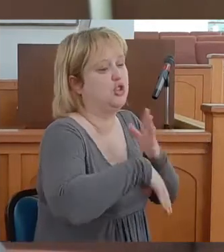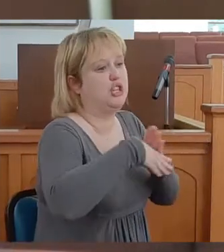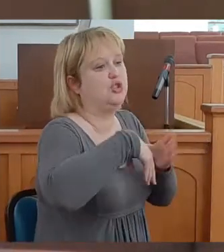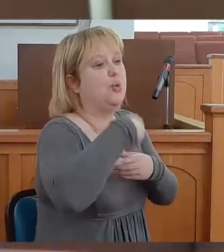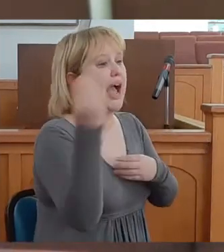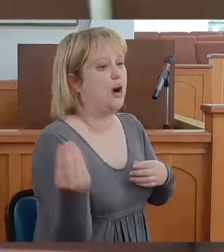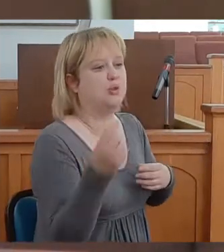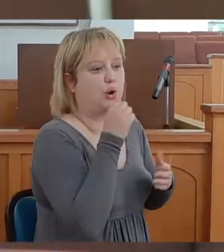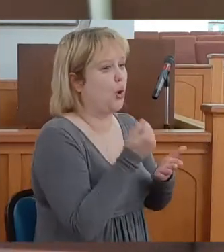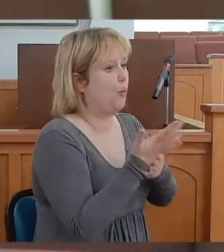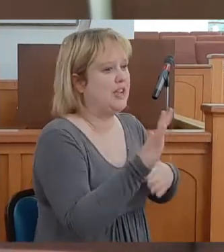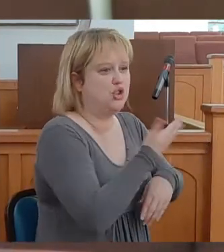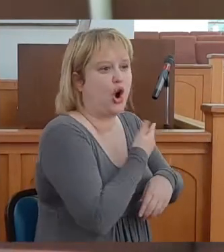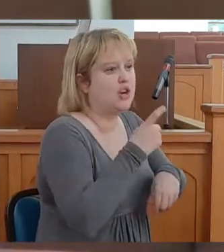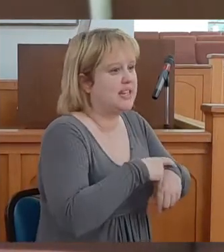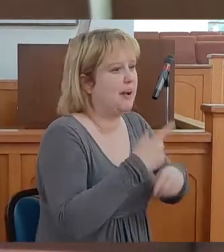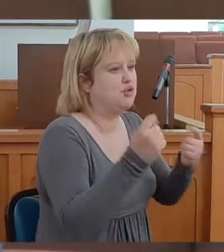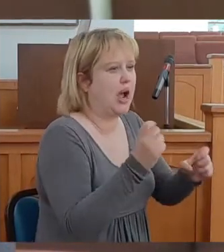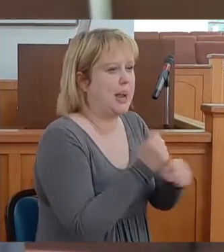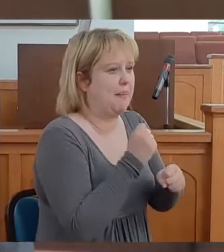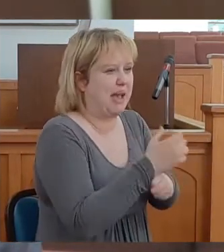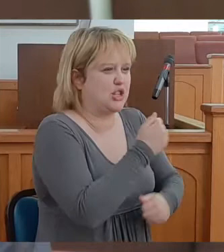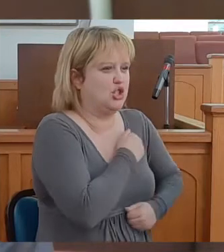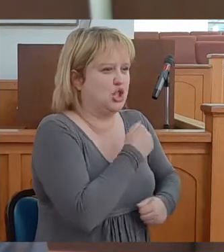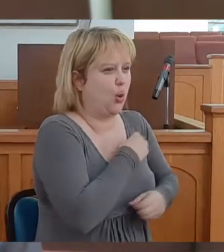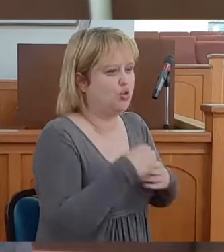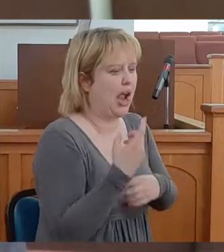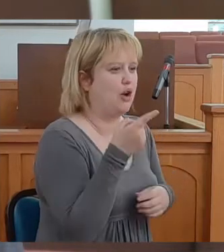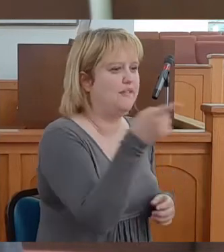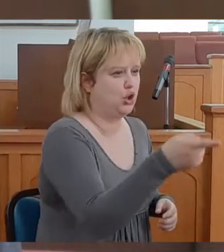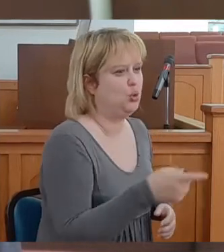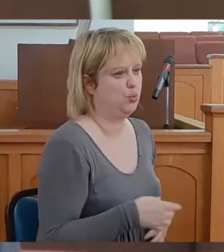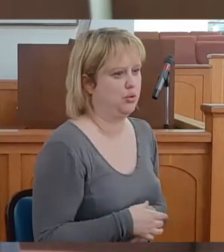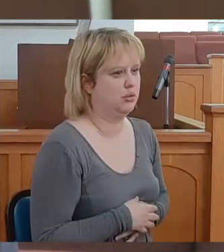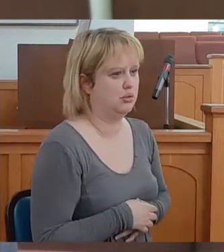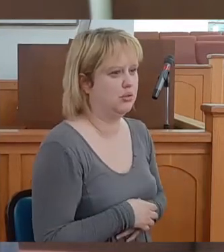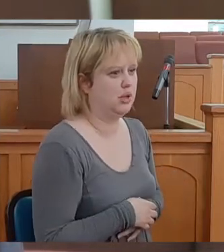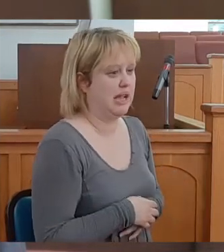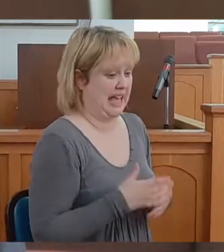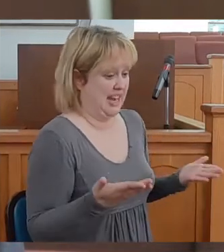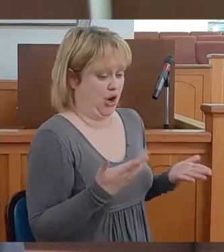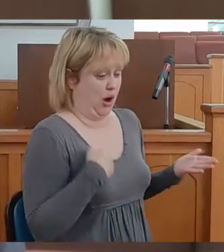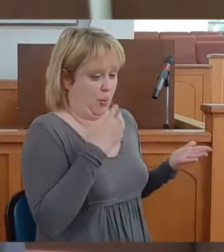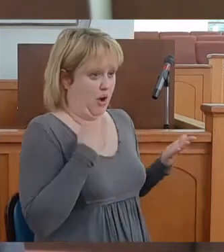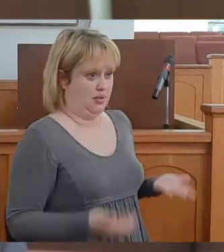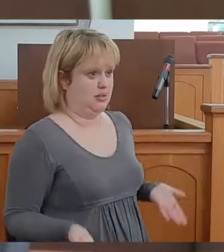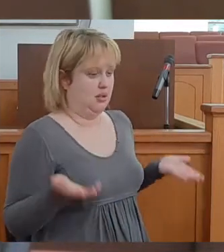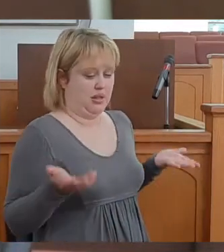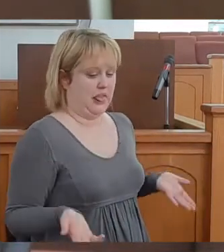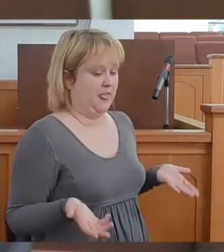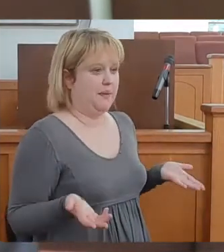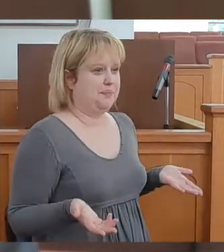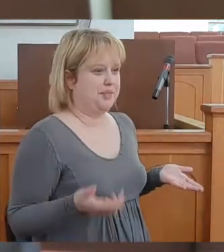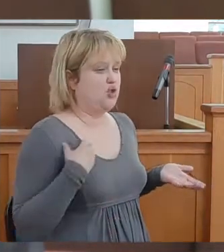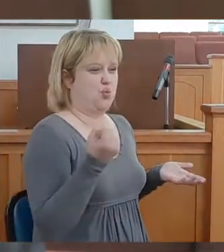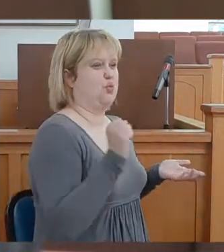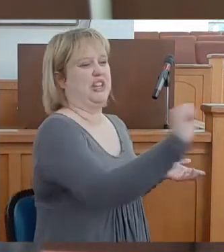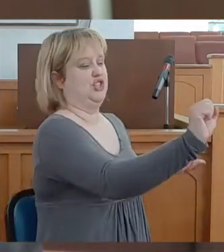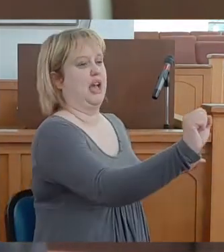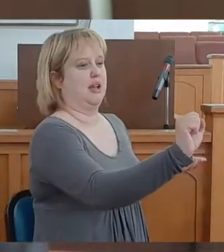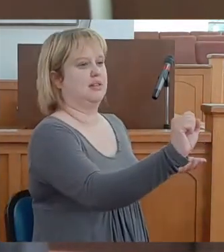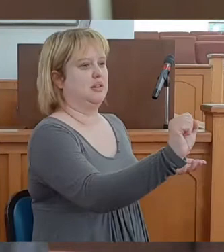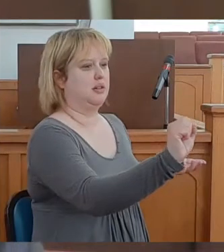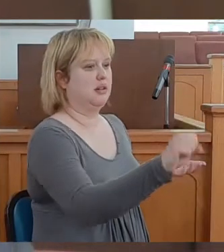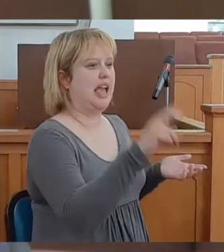we're not going to waste our time trying to make a soldier out of you. Here I was, a reject in